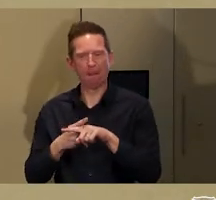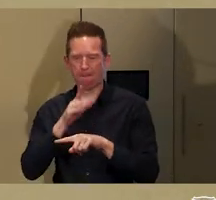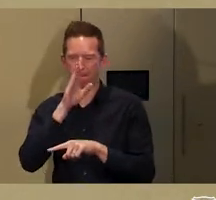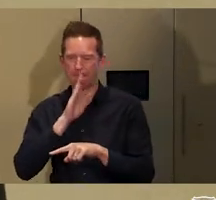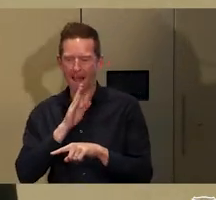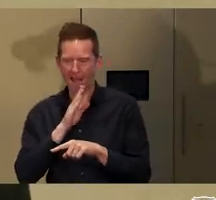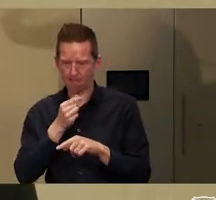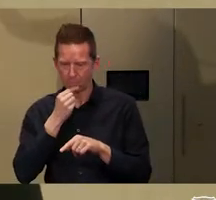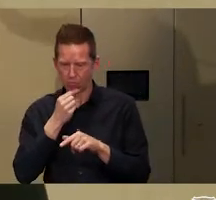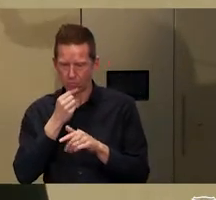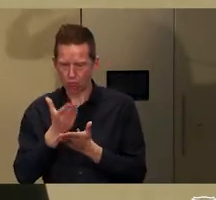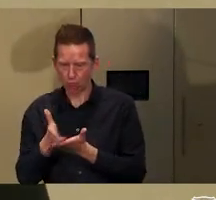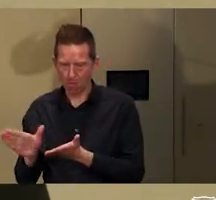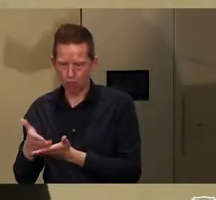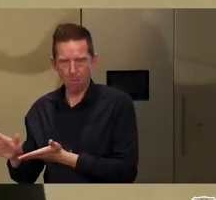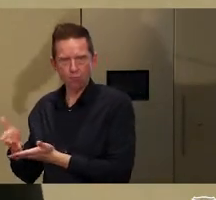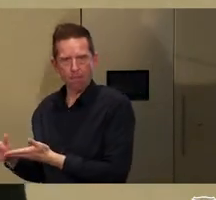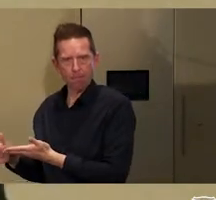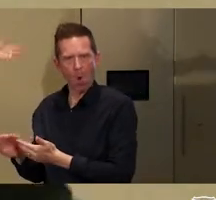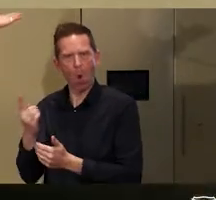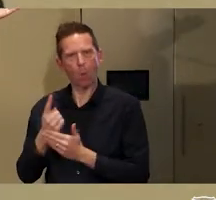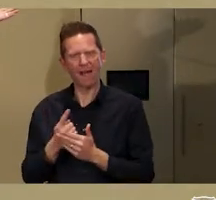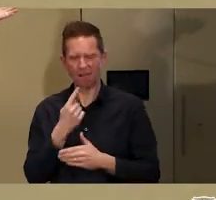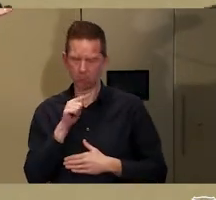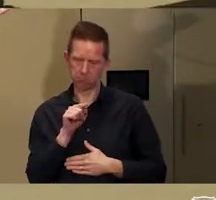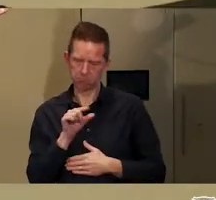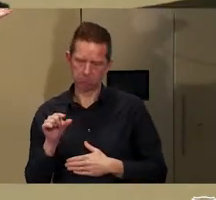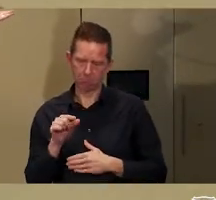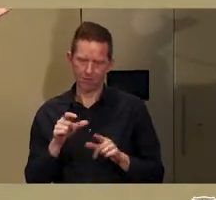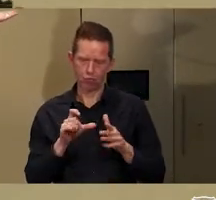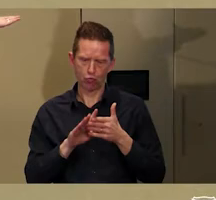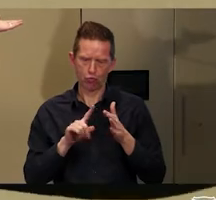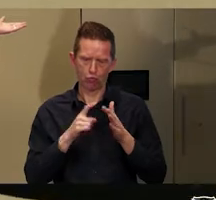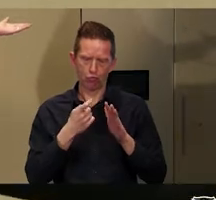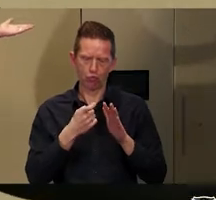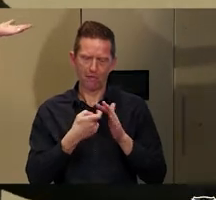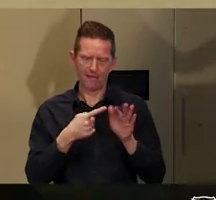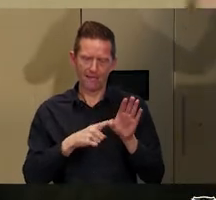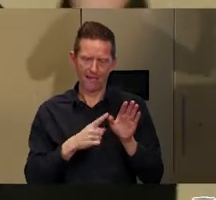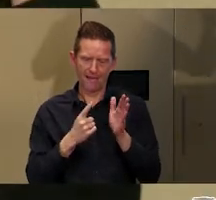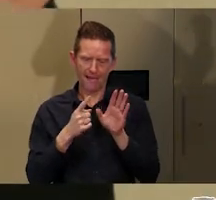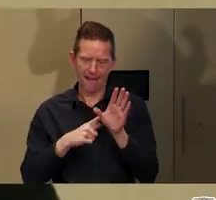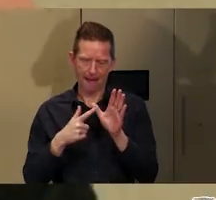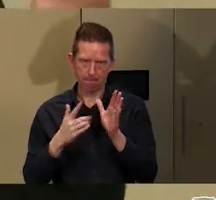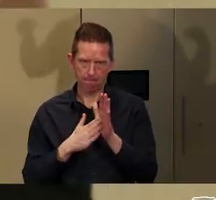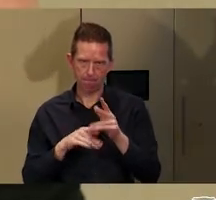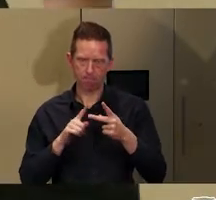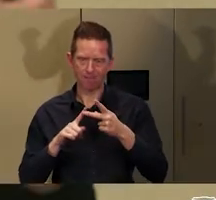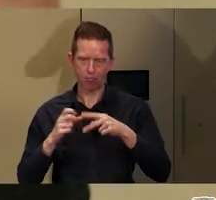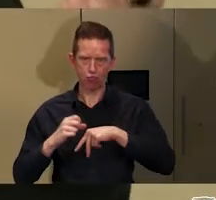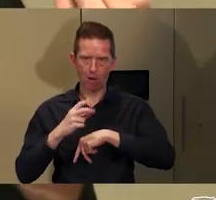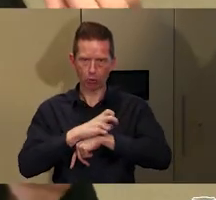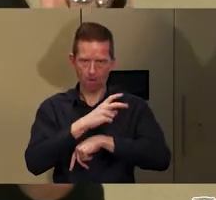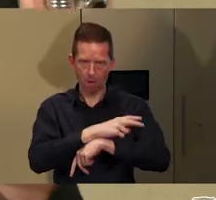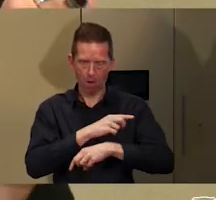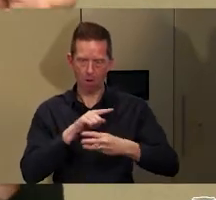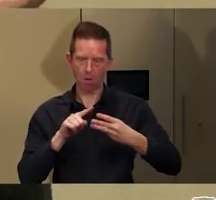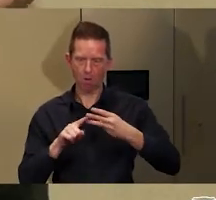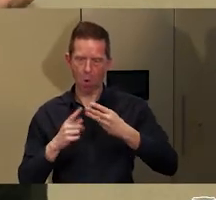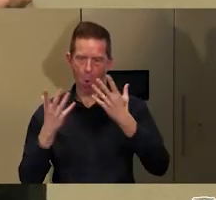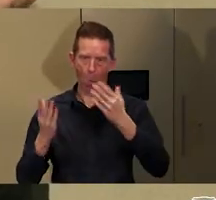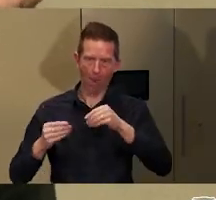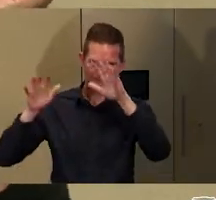into English, we've just got a grasshopper and a cheeky yam and the end of the wet season. And that connection isn't being reflected